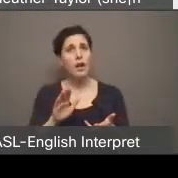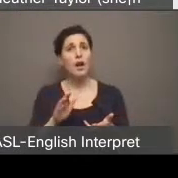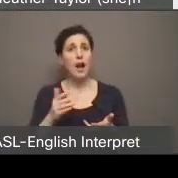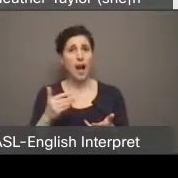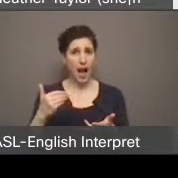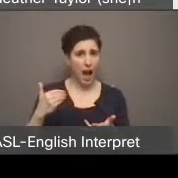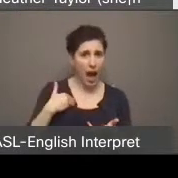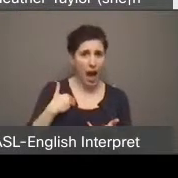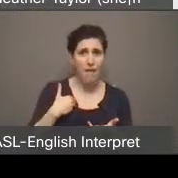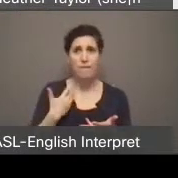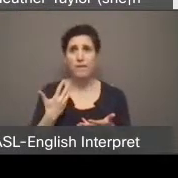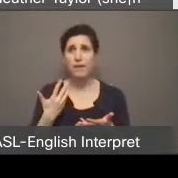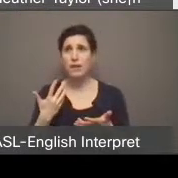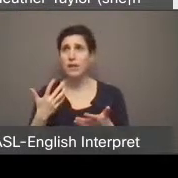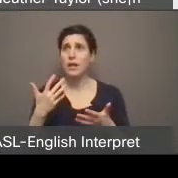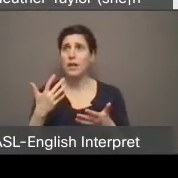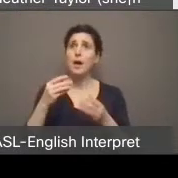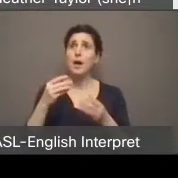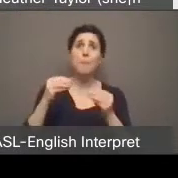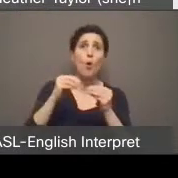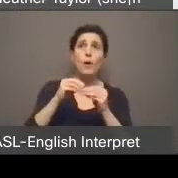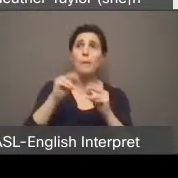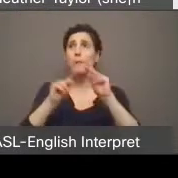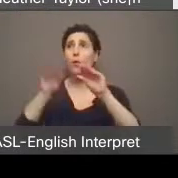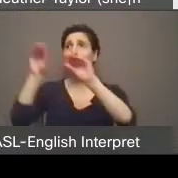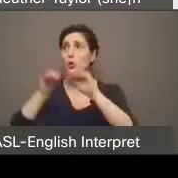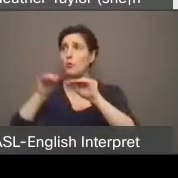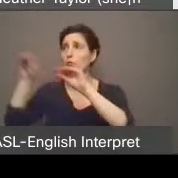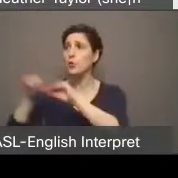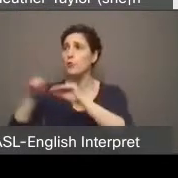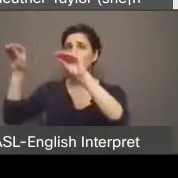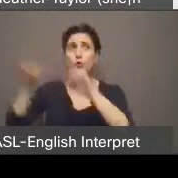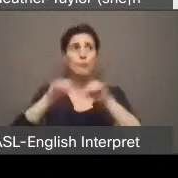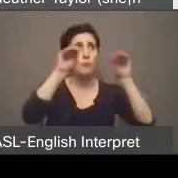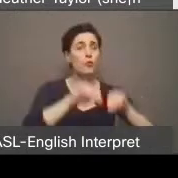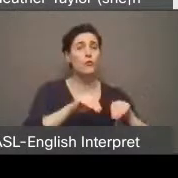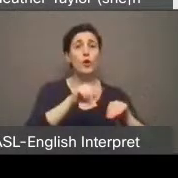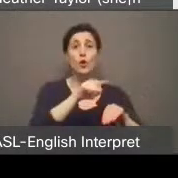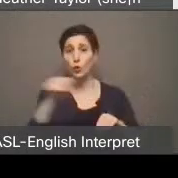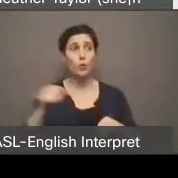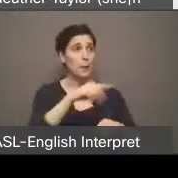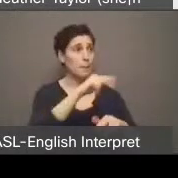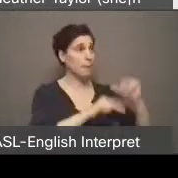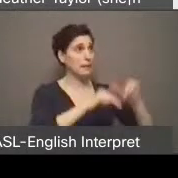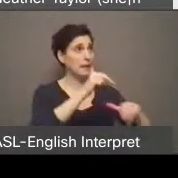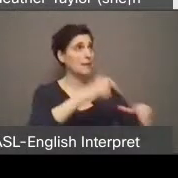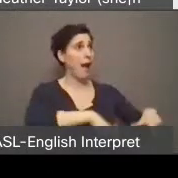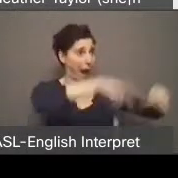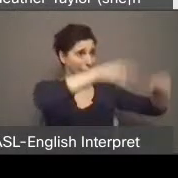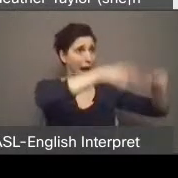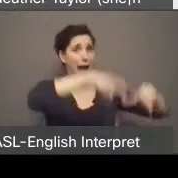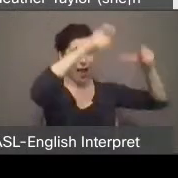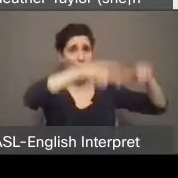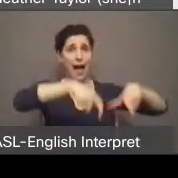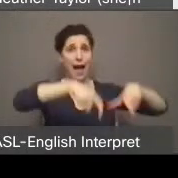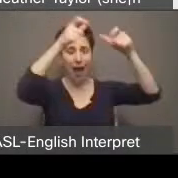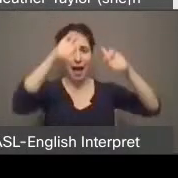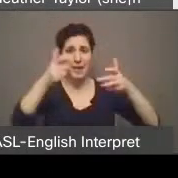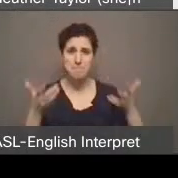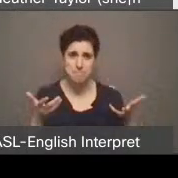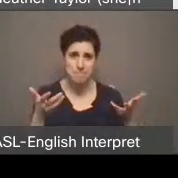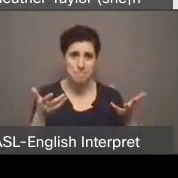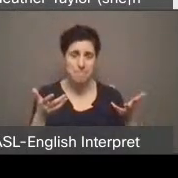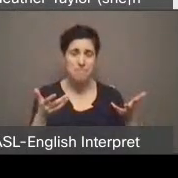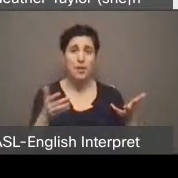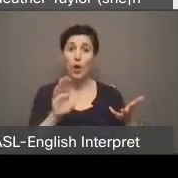we have with everybody coming to the city and you building condos? Well, yes, you need to look where the money is coming in. For